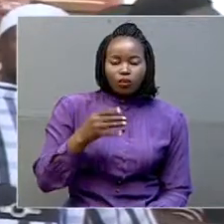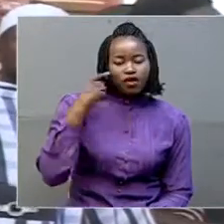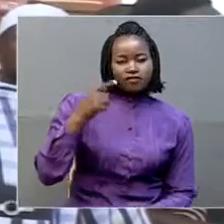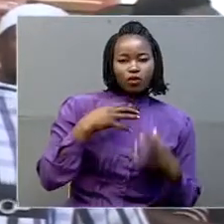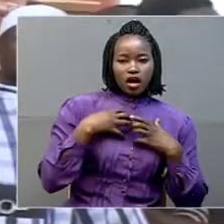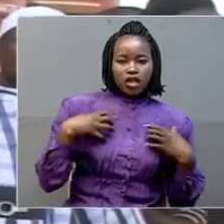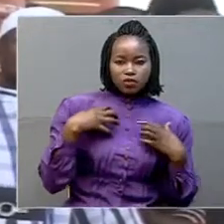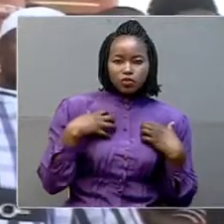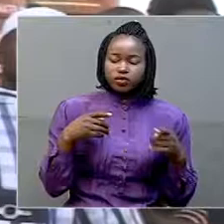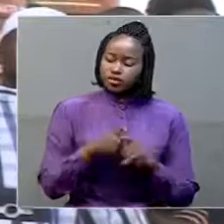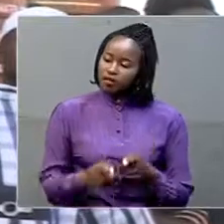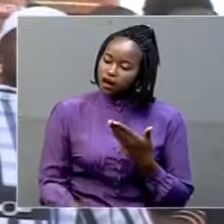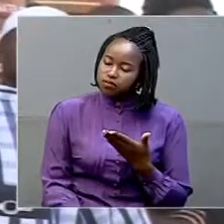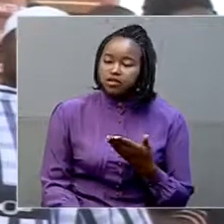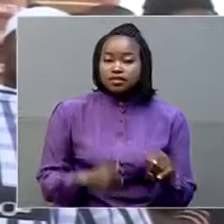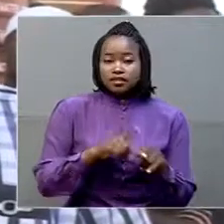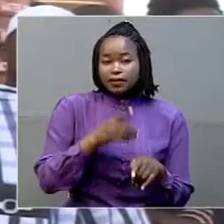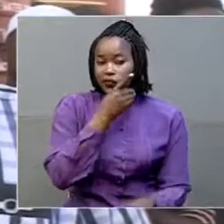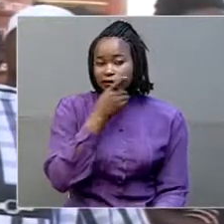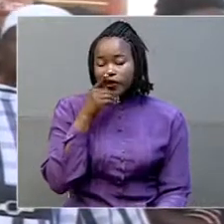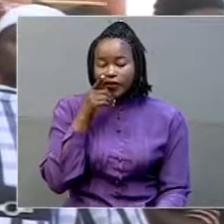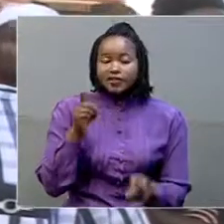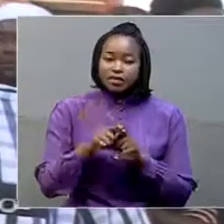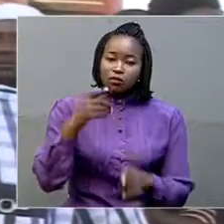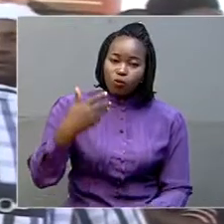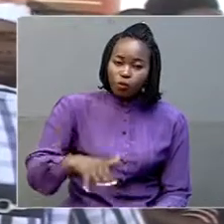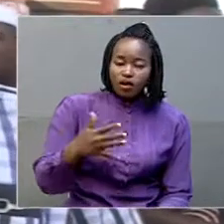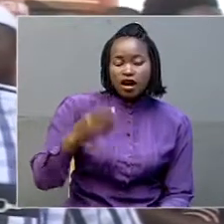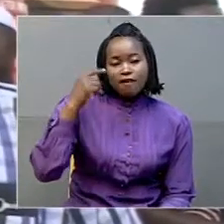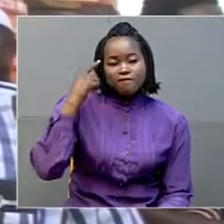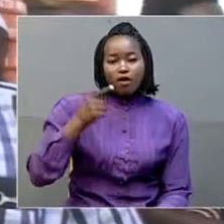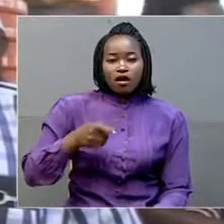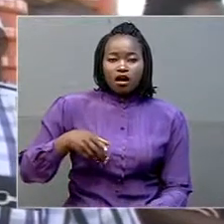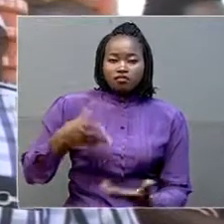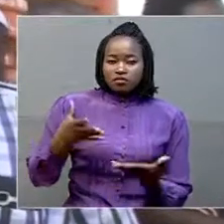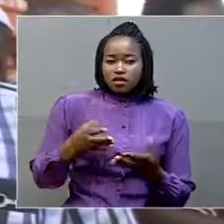during the dry season and water for irrigation of the farmers' gardens.